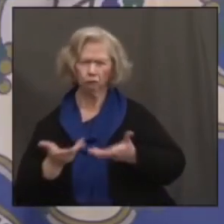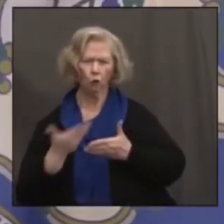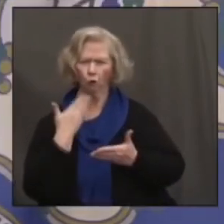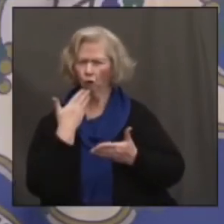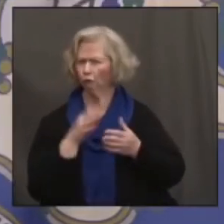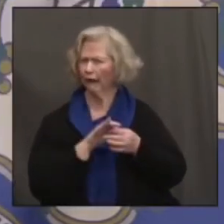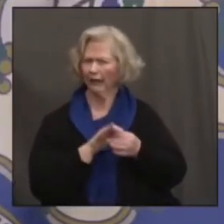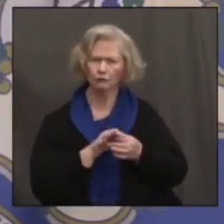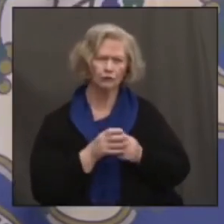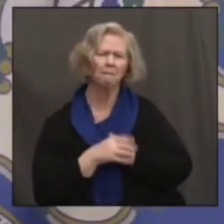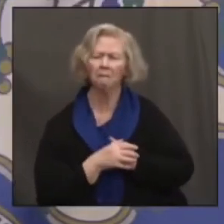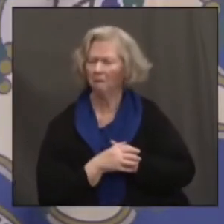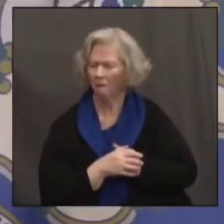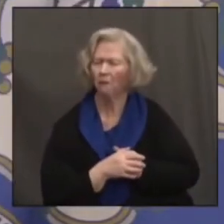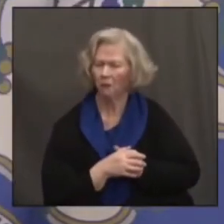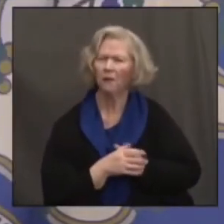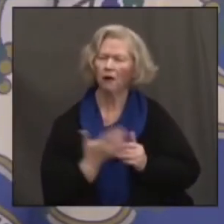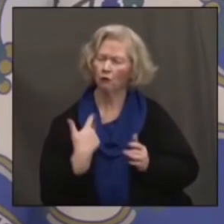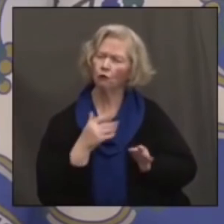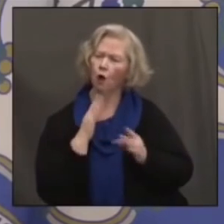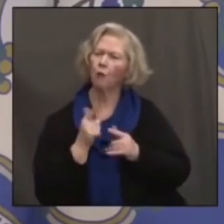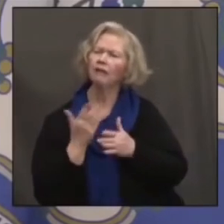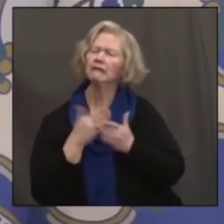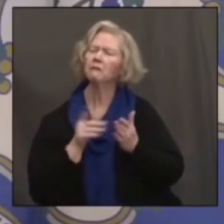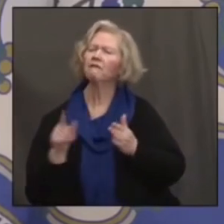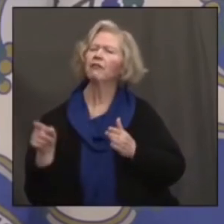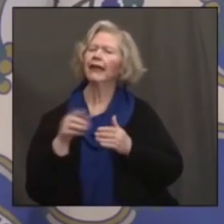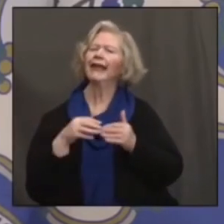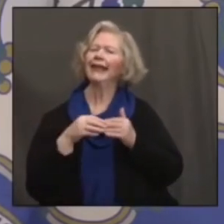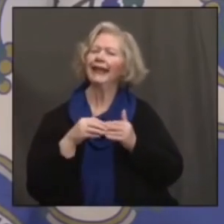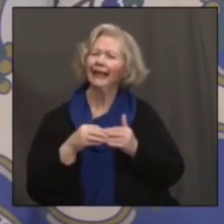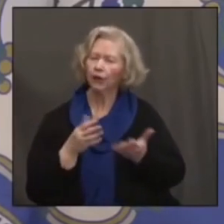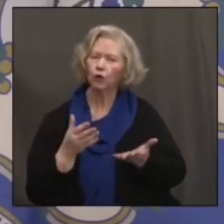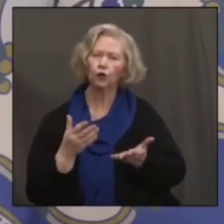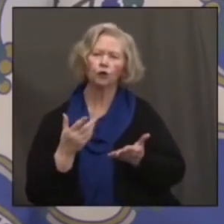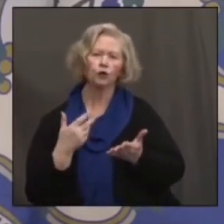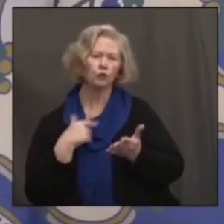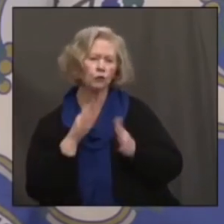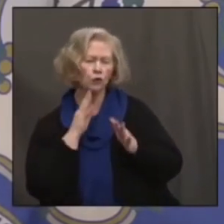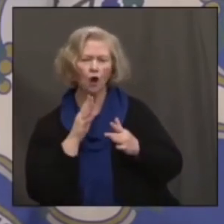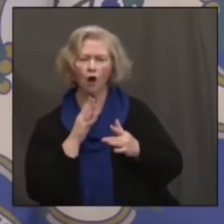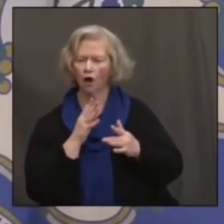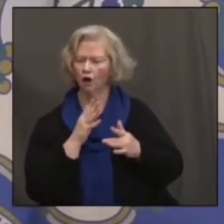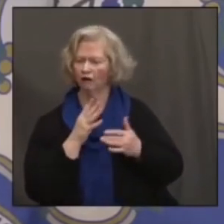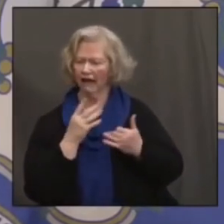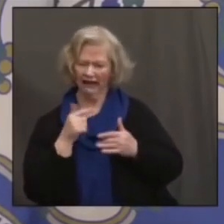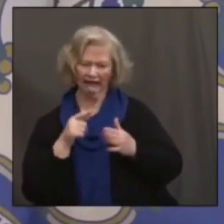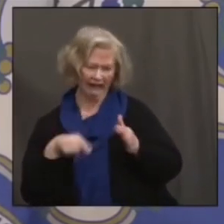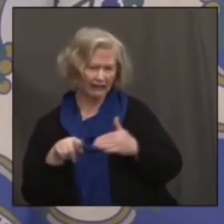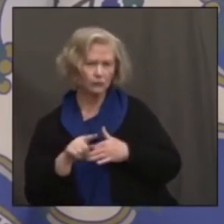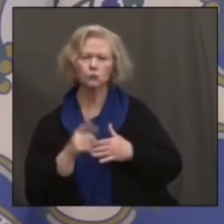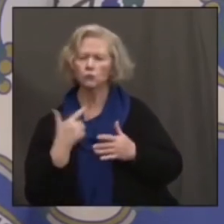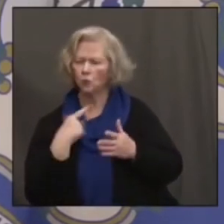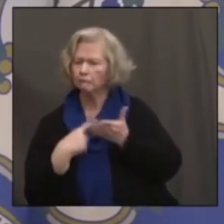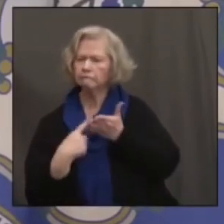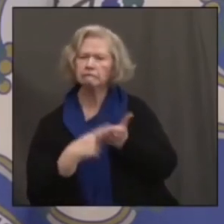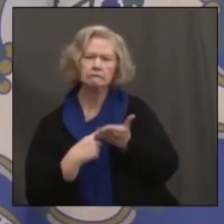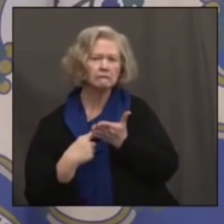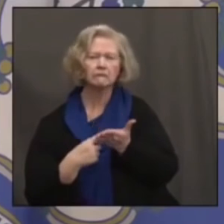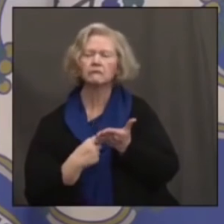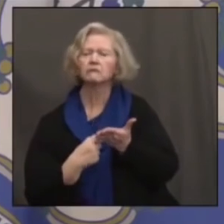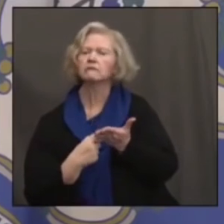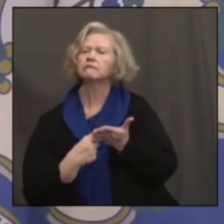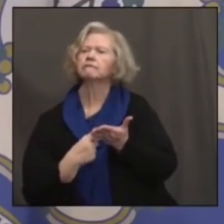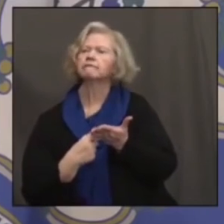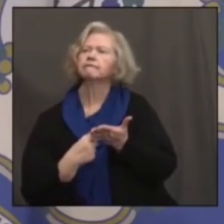I was talking to some of the leaders this afternoon. We're talking to all the leaders by early next week, saying this